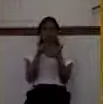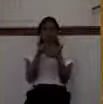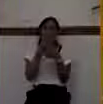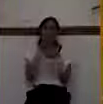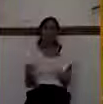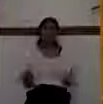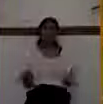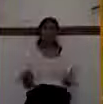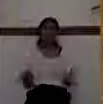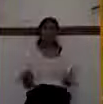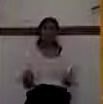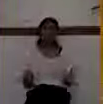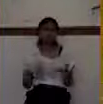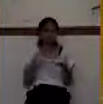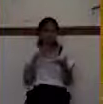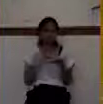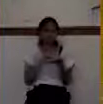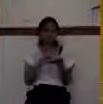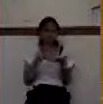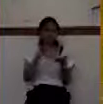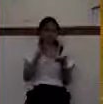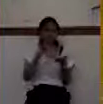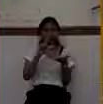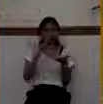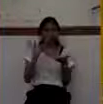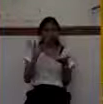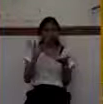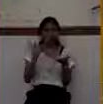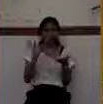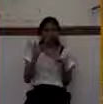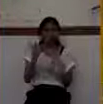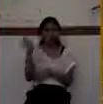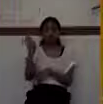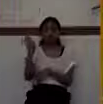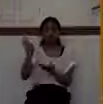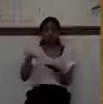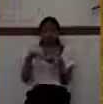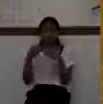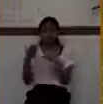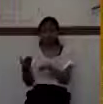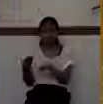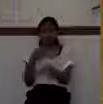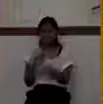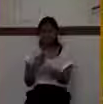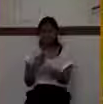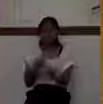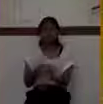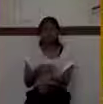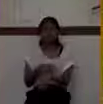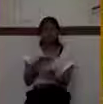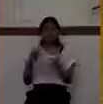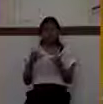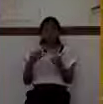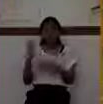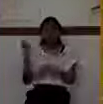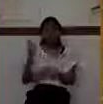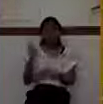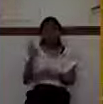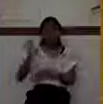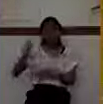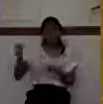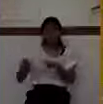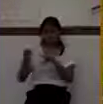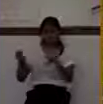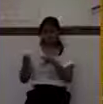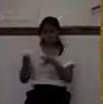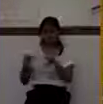So look down in verse number 29. Here's the death of Rehoboam. Now the rest of the acts of Rehoboam and all that he did, are they not written in the book of